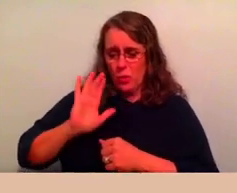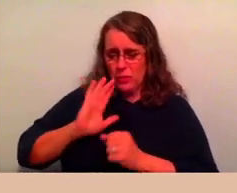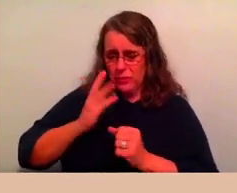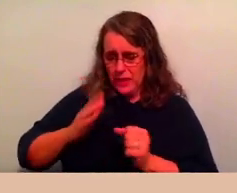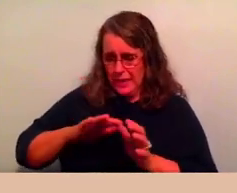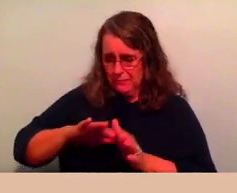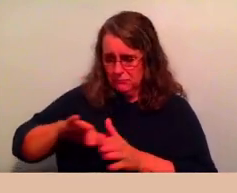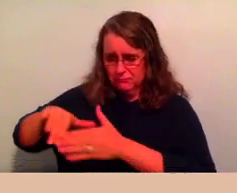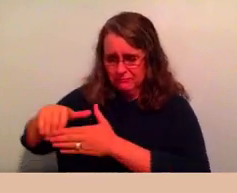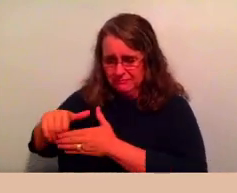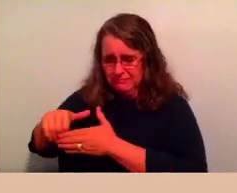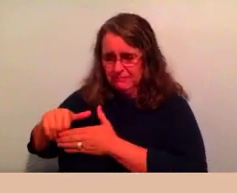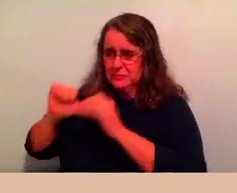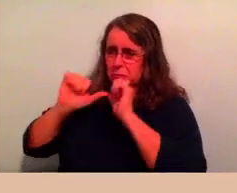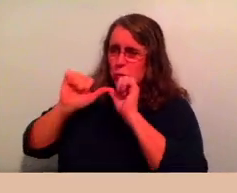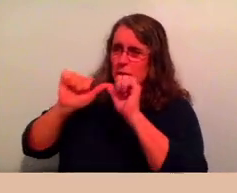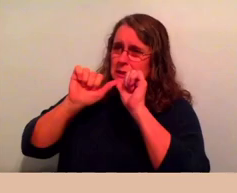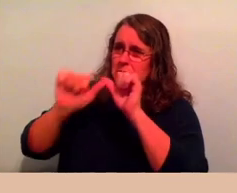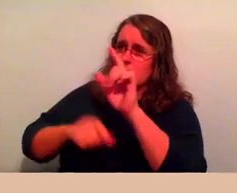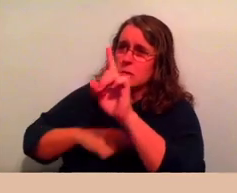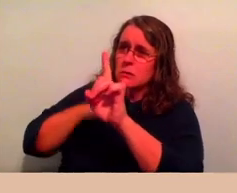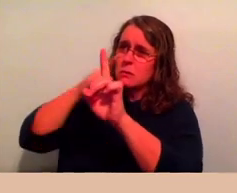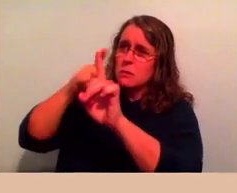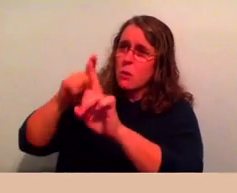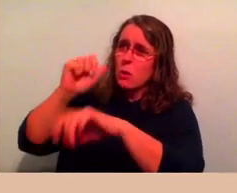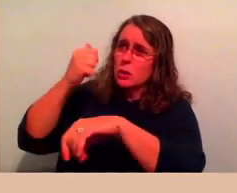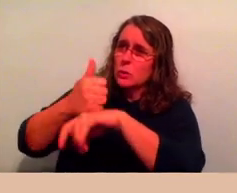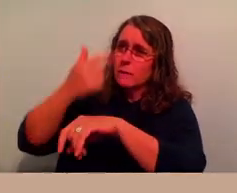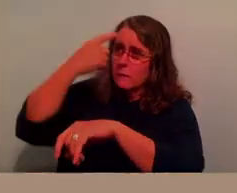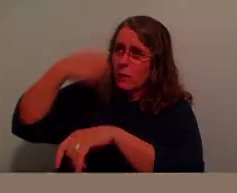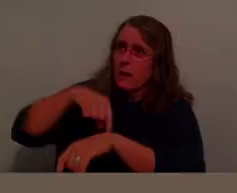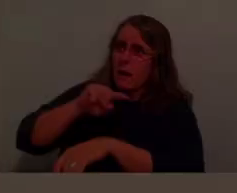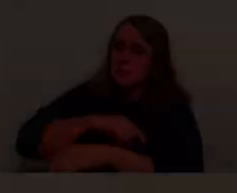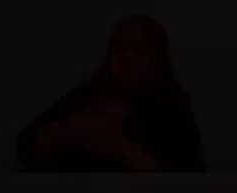goal that you have for us. Lord, we love you. We thank you for loving us. Amen.